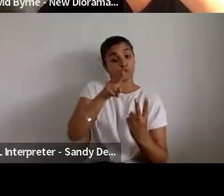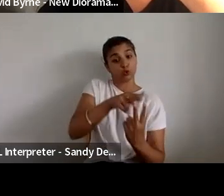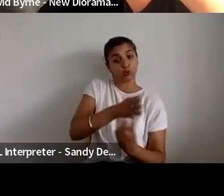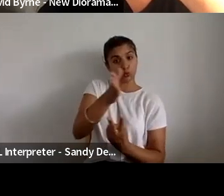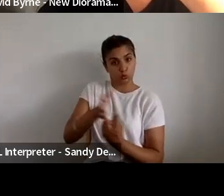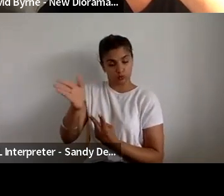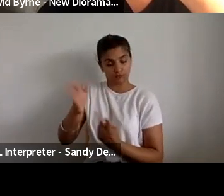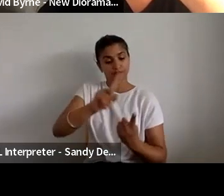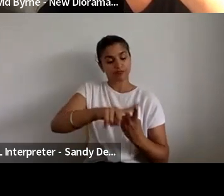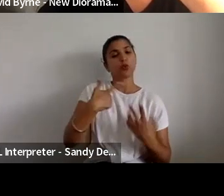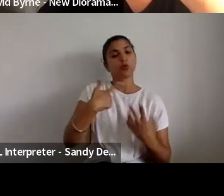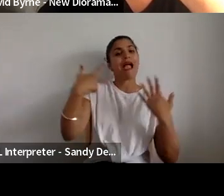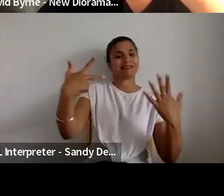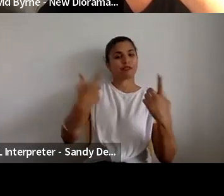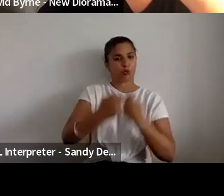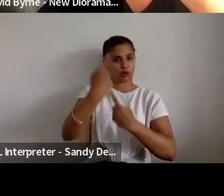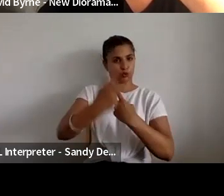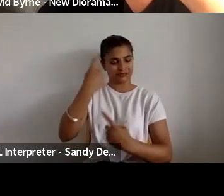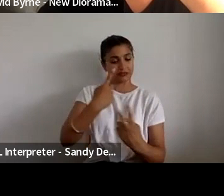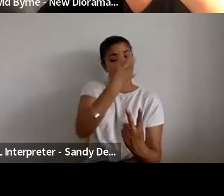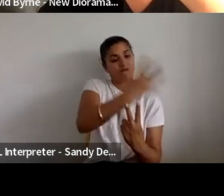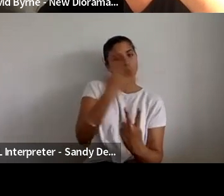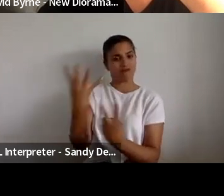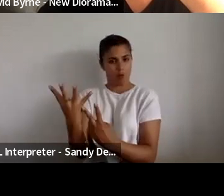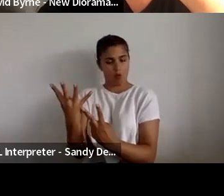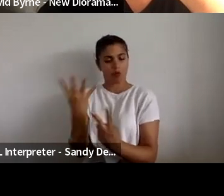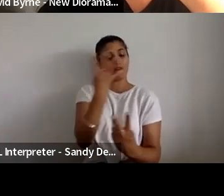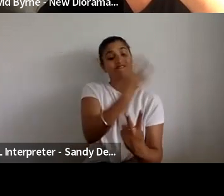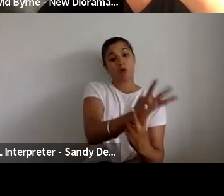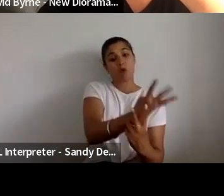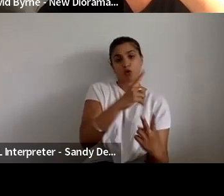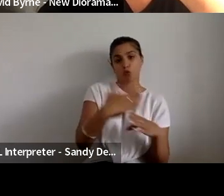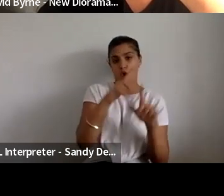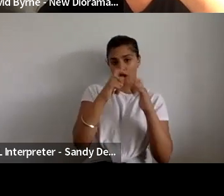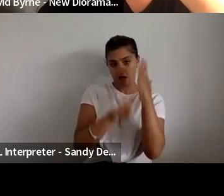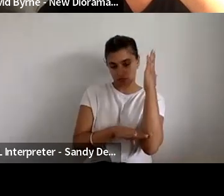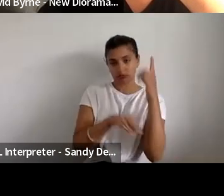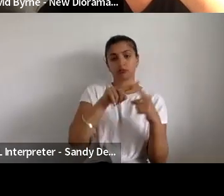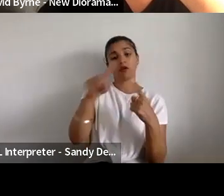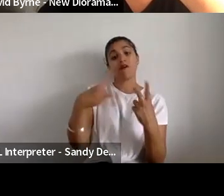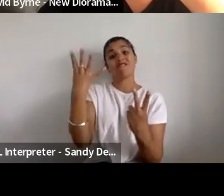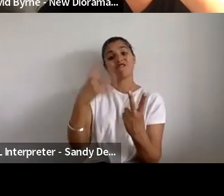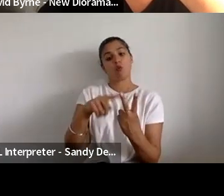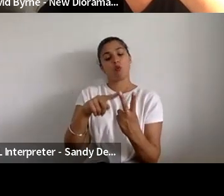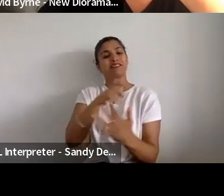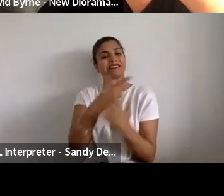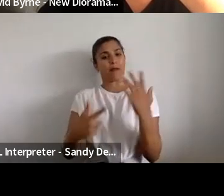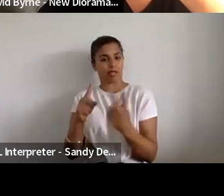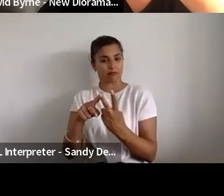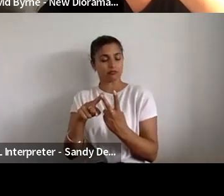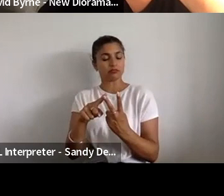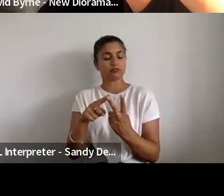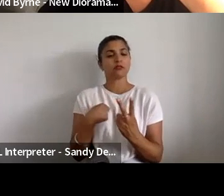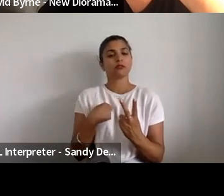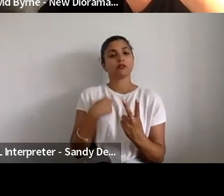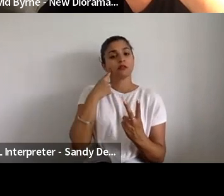opportunities in total. So four opportunities for working class artists and four opportunities for disabled artists. So we took the application,